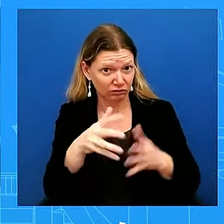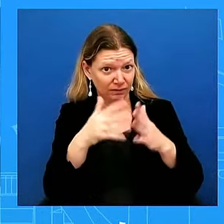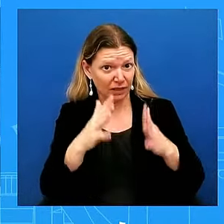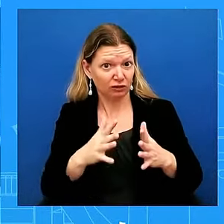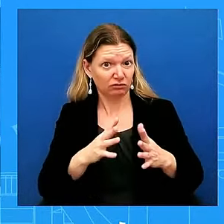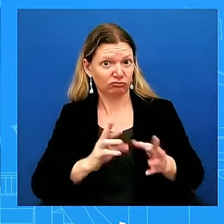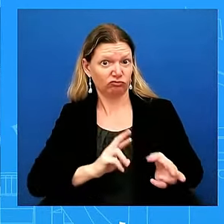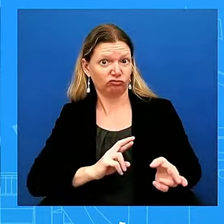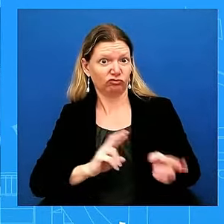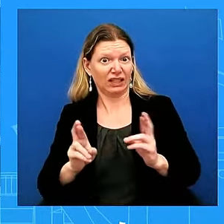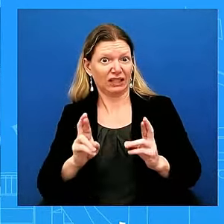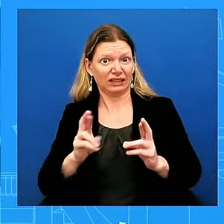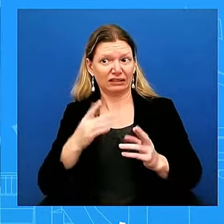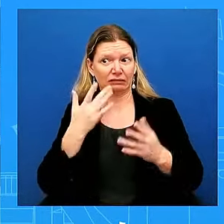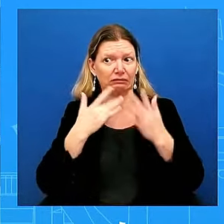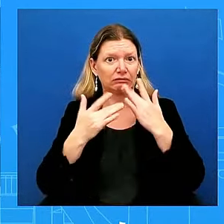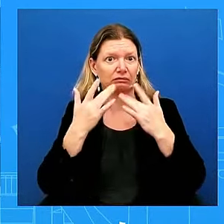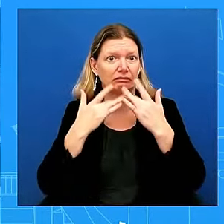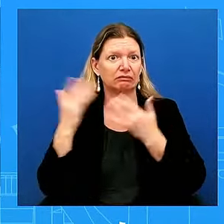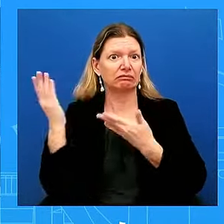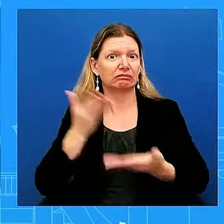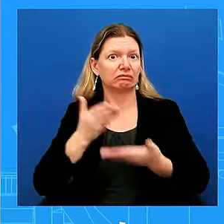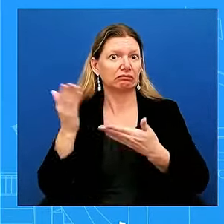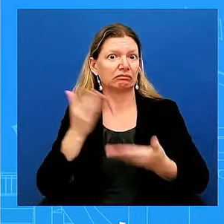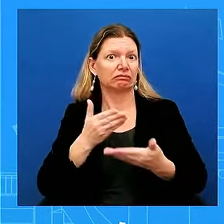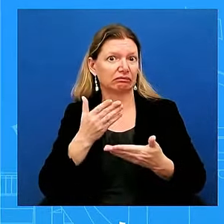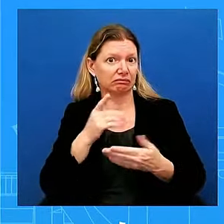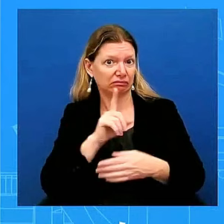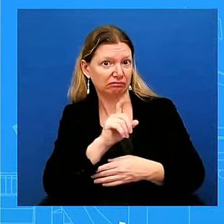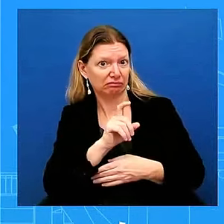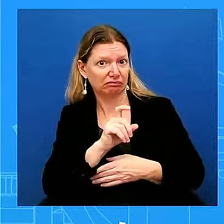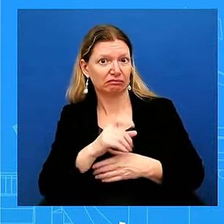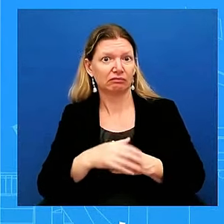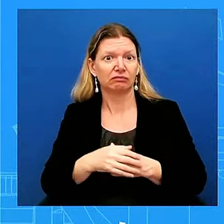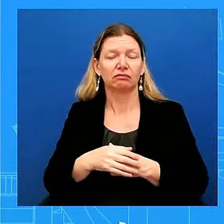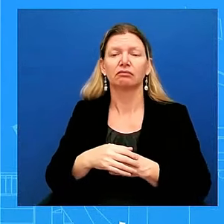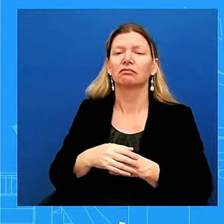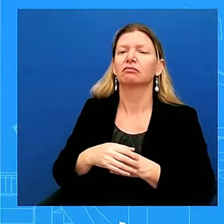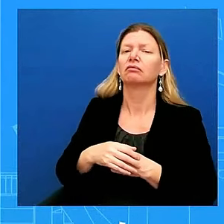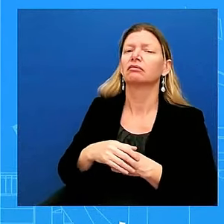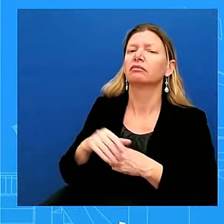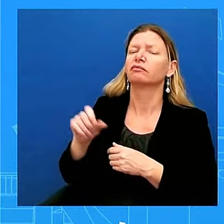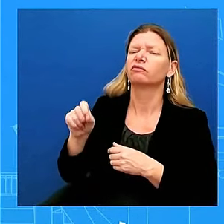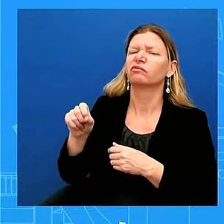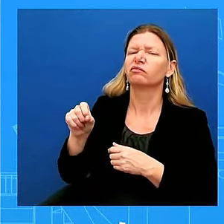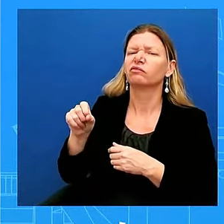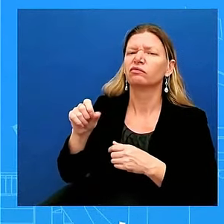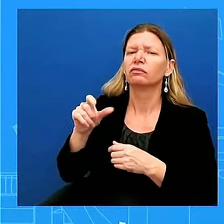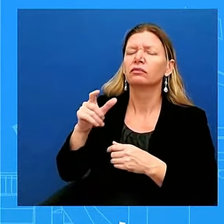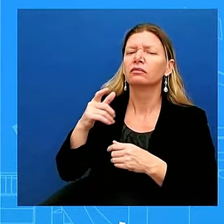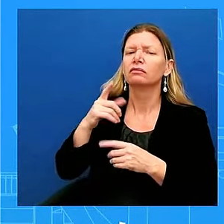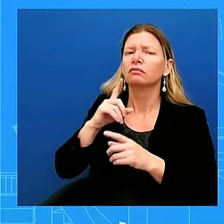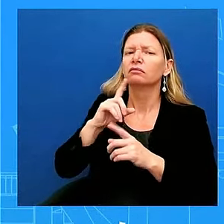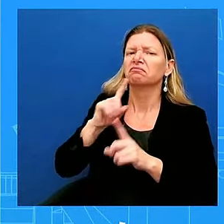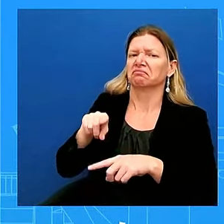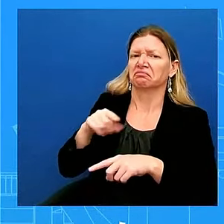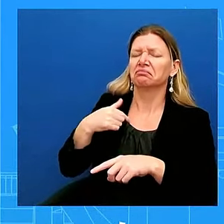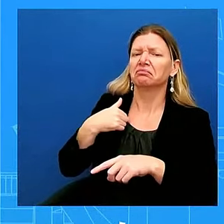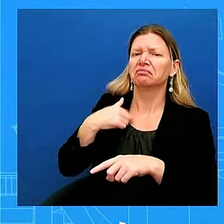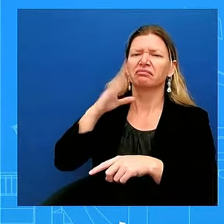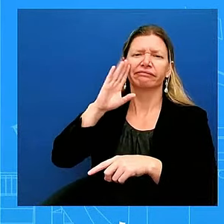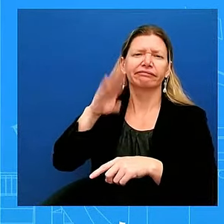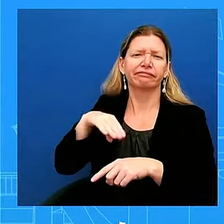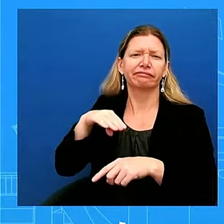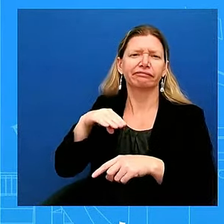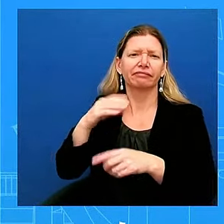reporting on that, on the impact of – impact that this will have on the economy. And so, look, what we see and